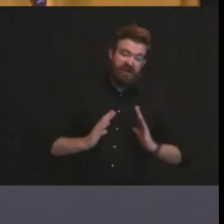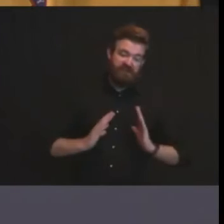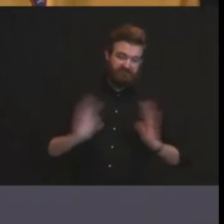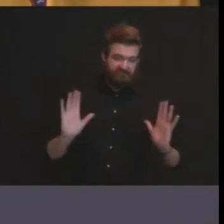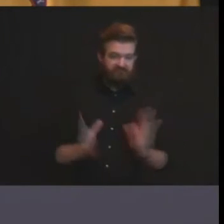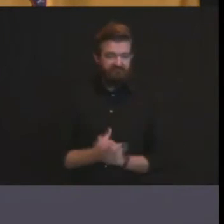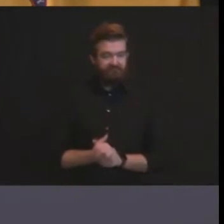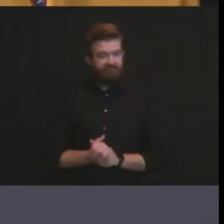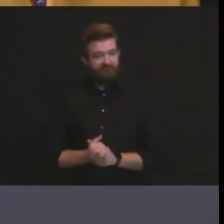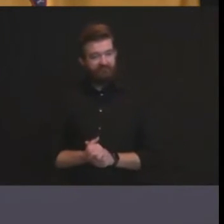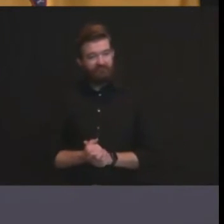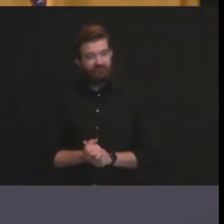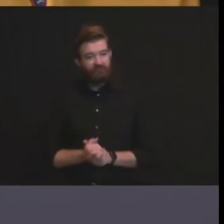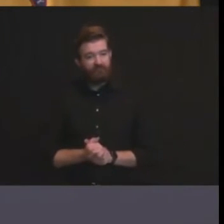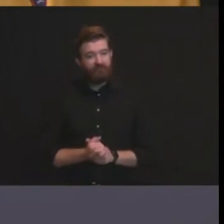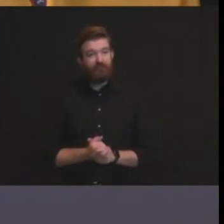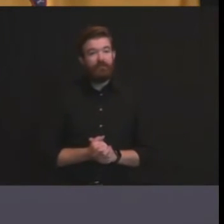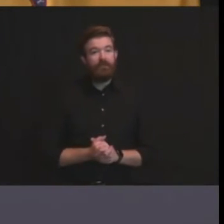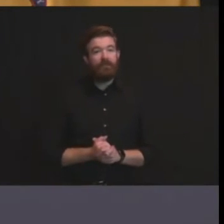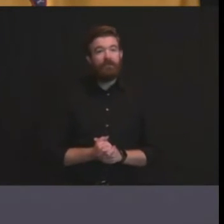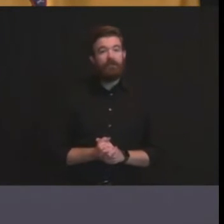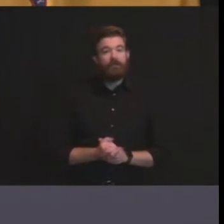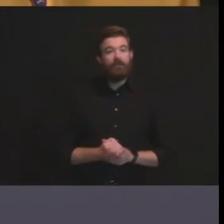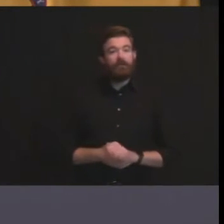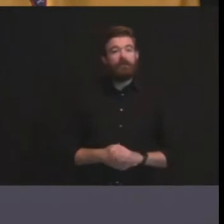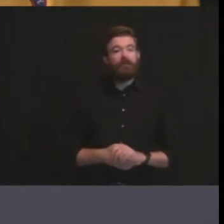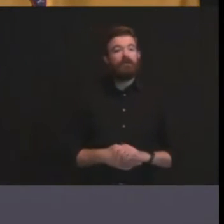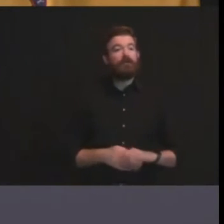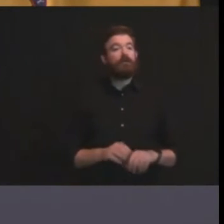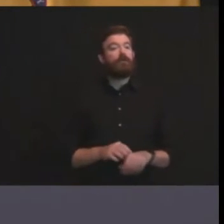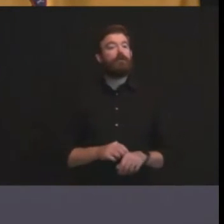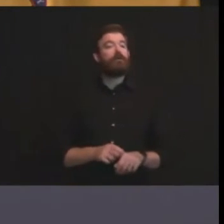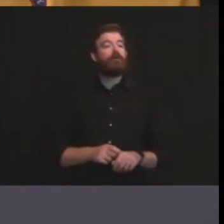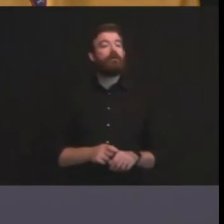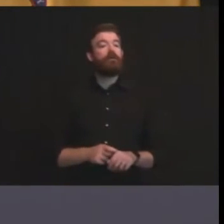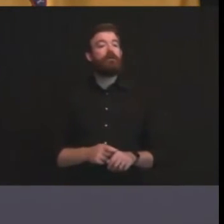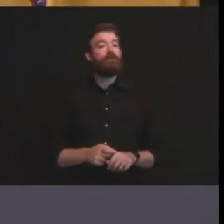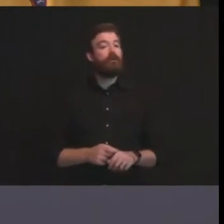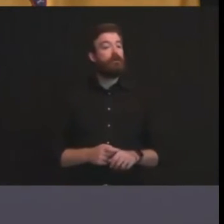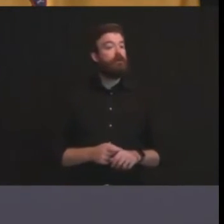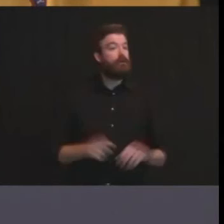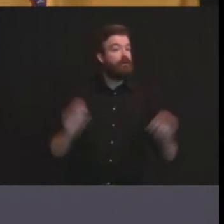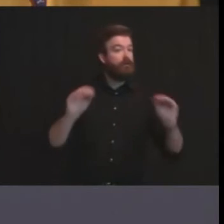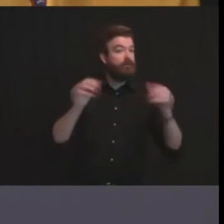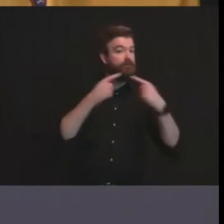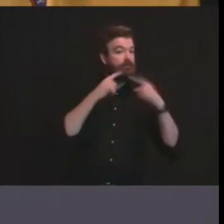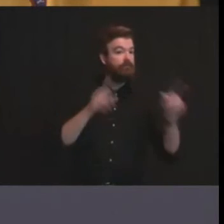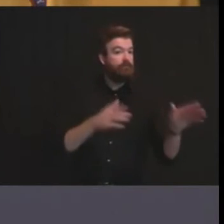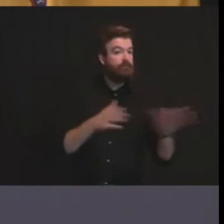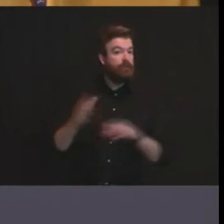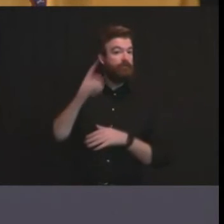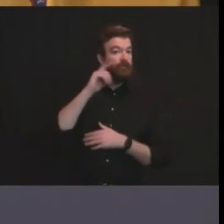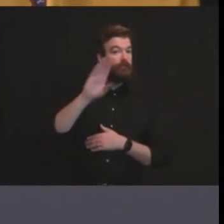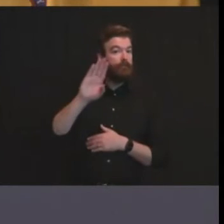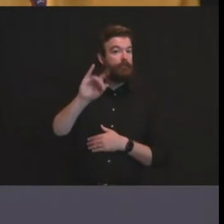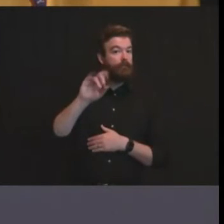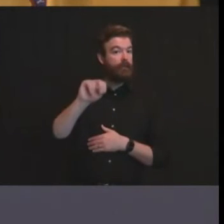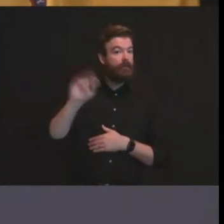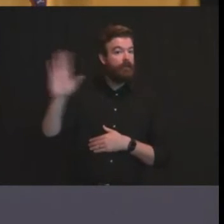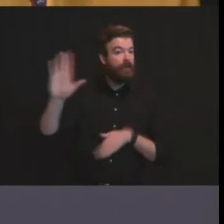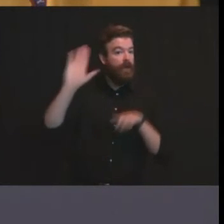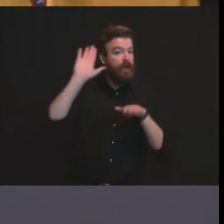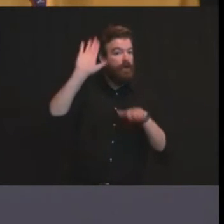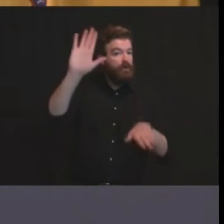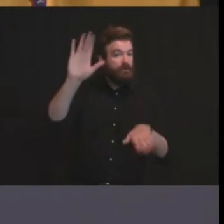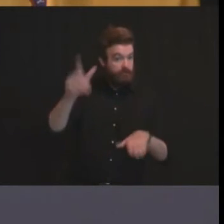announced plans for a biden inauguration yet but it's proceeding as though it's going to be a fairly major event i'm wondering if you plan to attend yourself